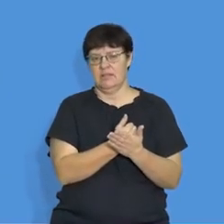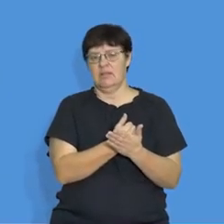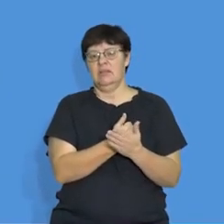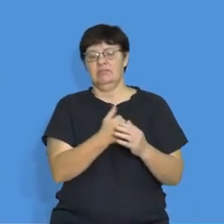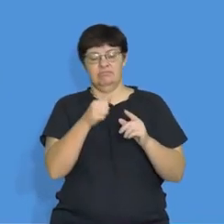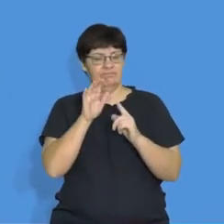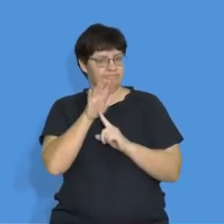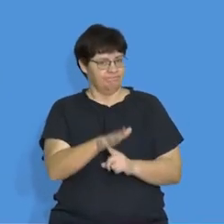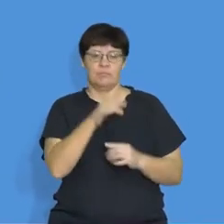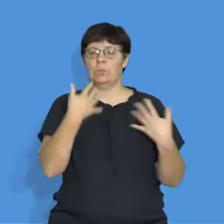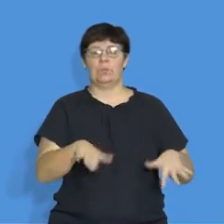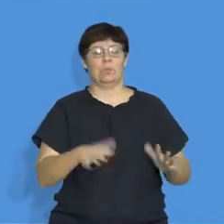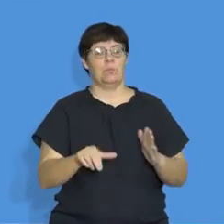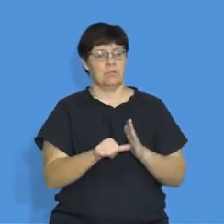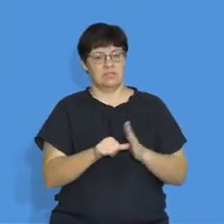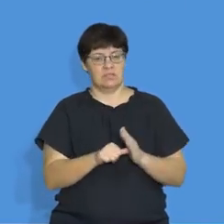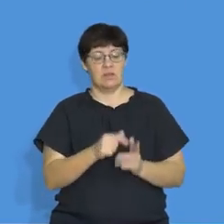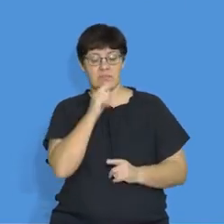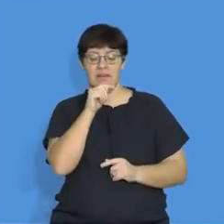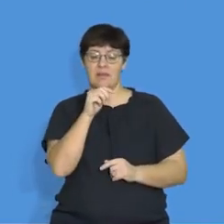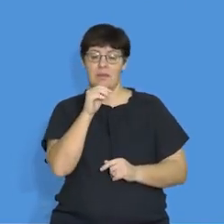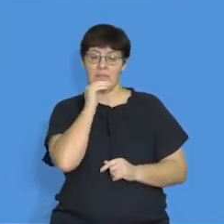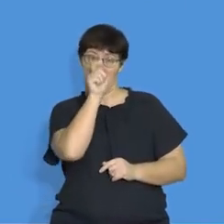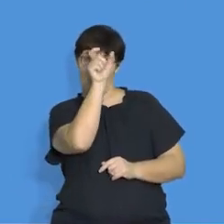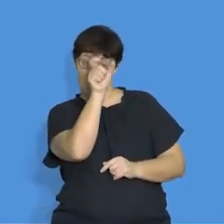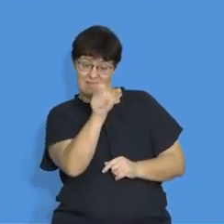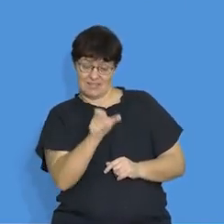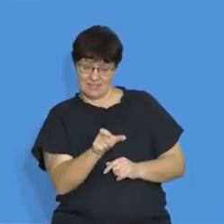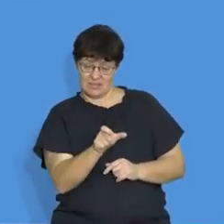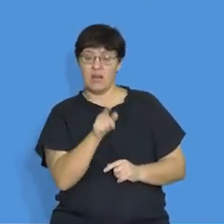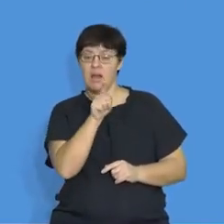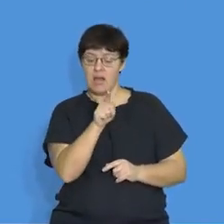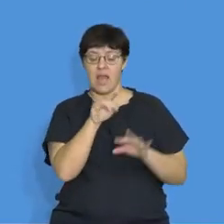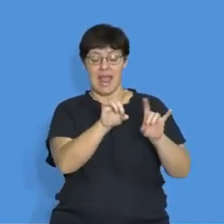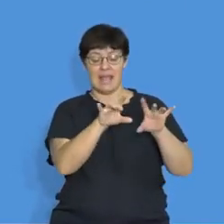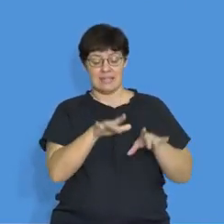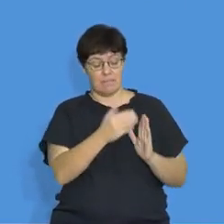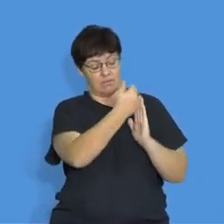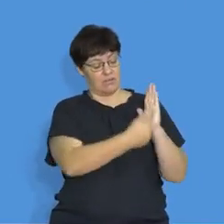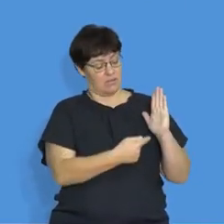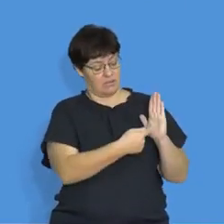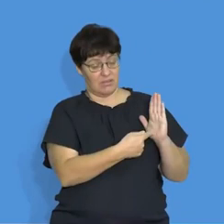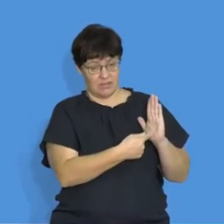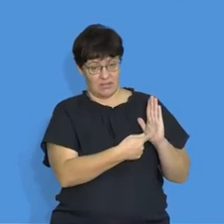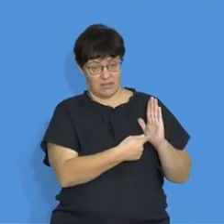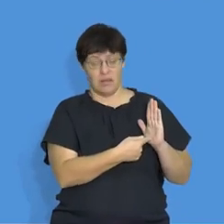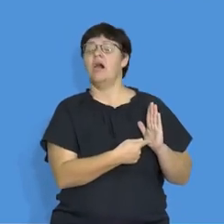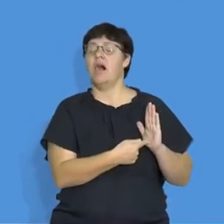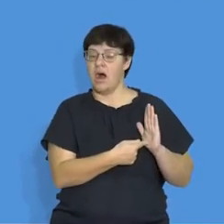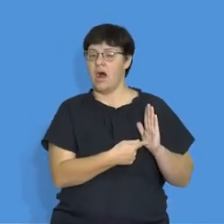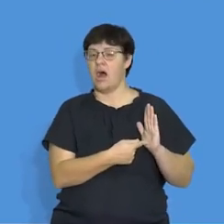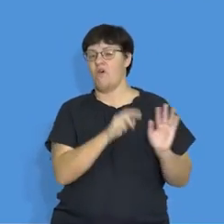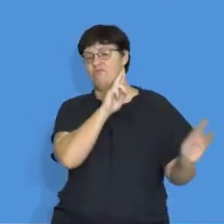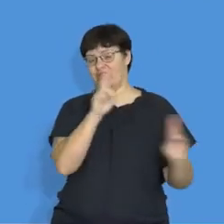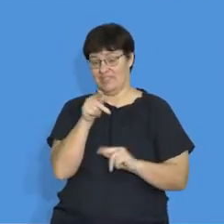emphasize. When we talk about definitions, okay, the examination guideline is our, you know, our point of reference